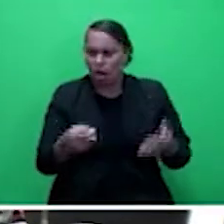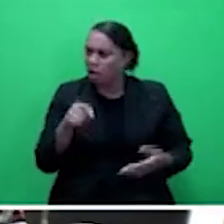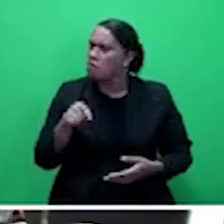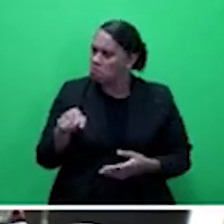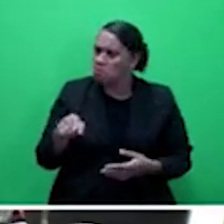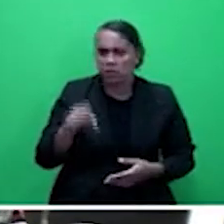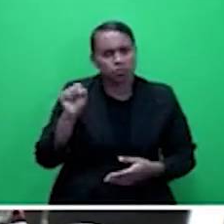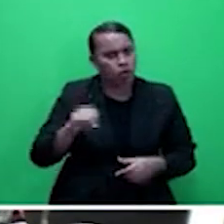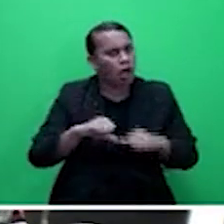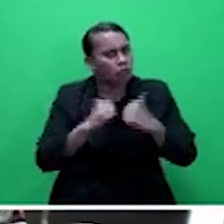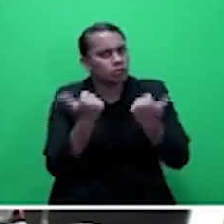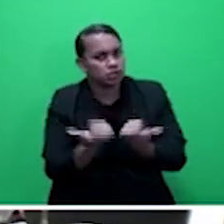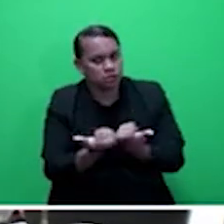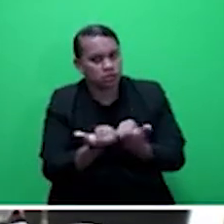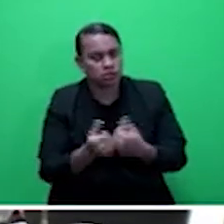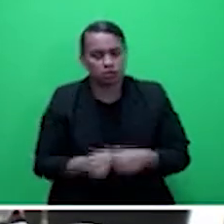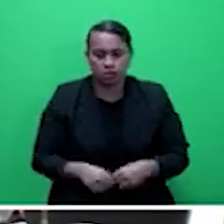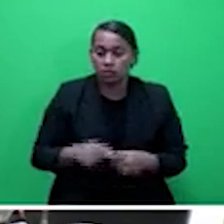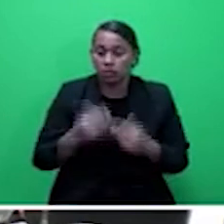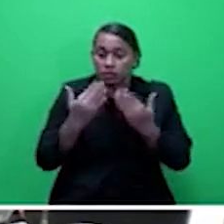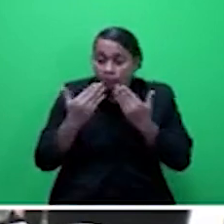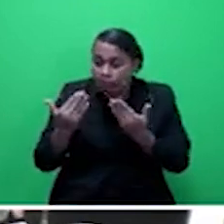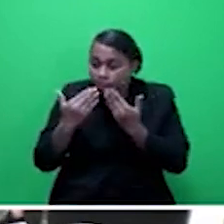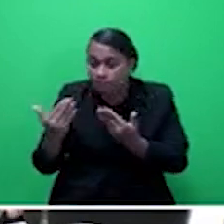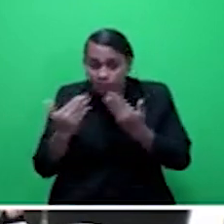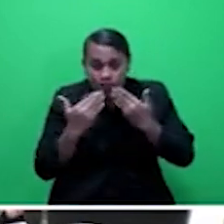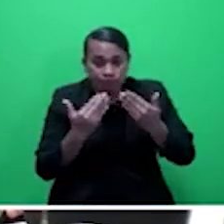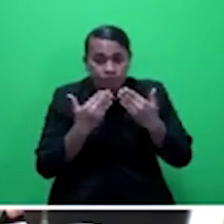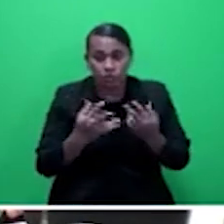the recommendations and I thank the committee